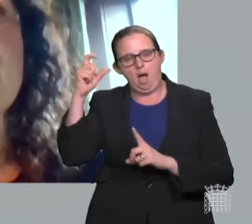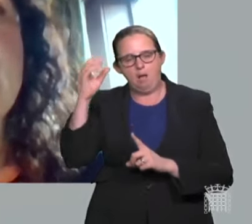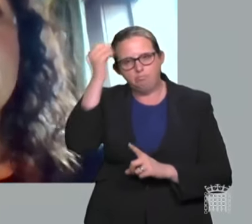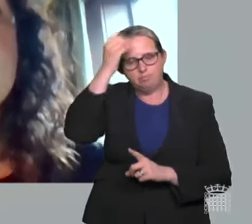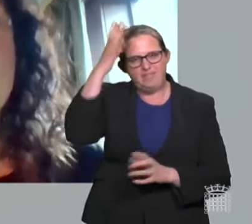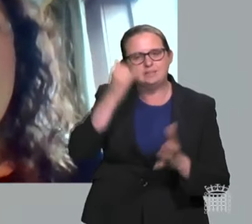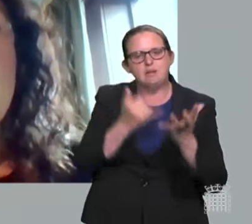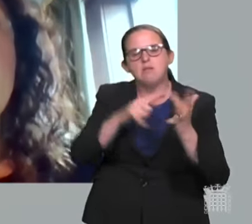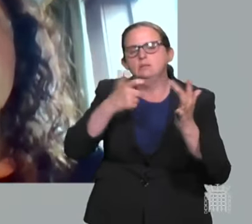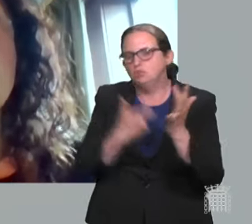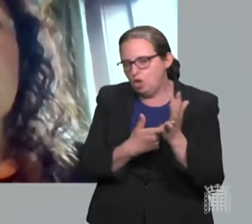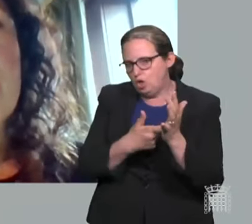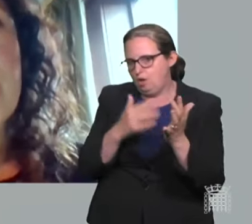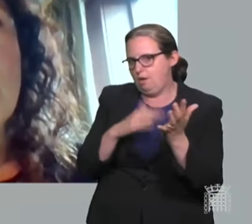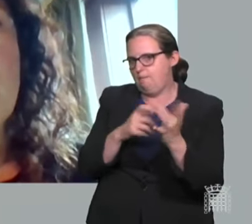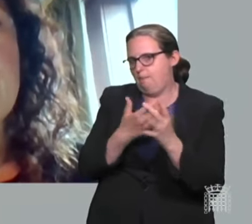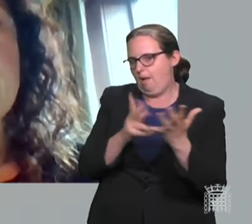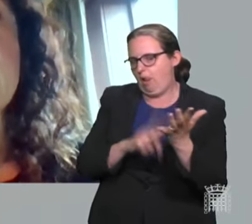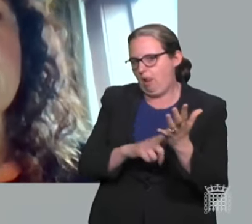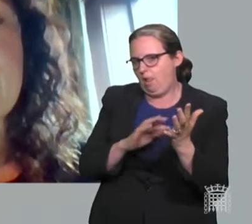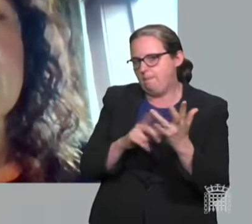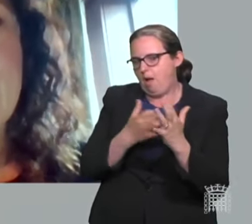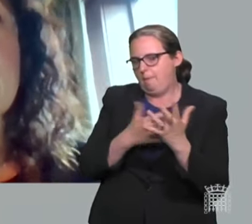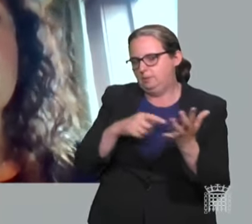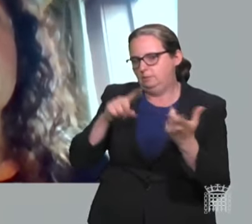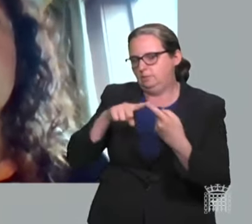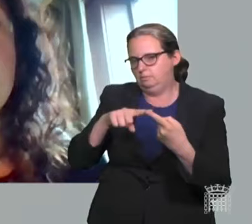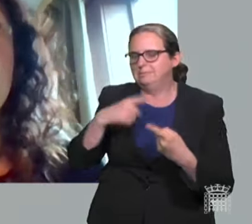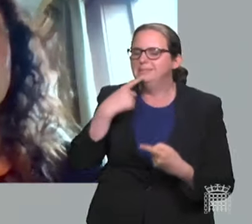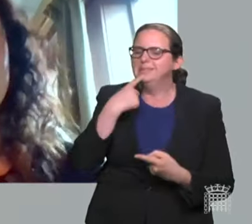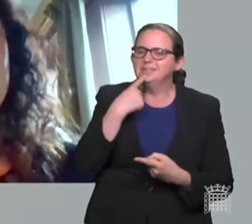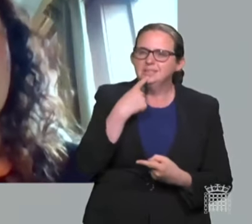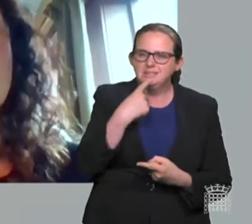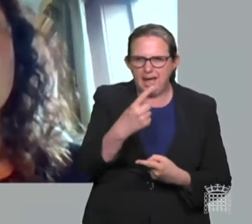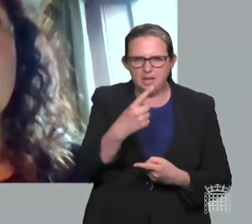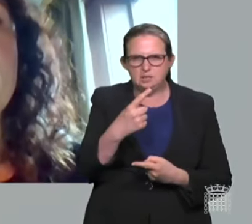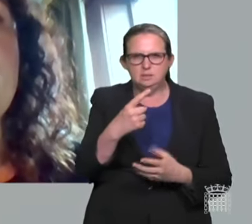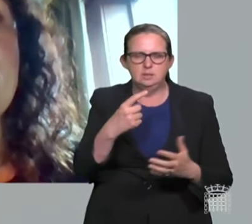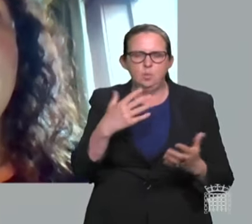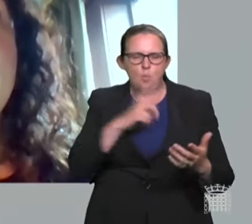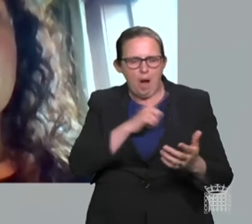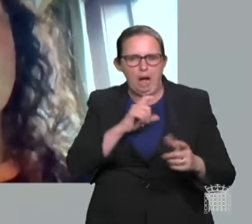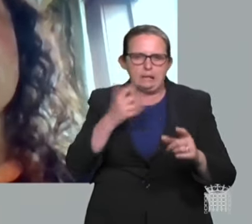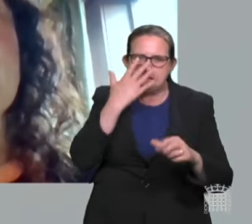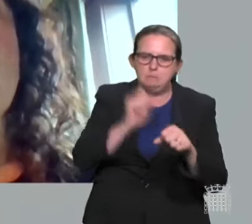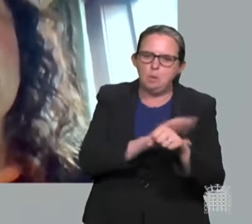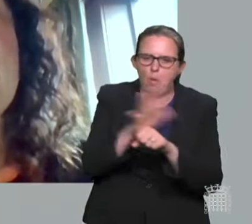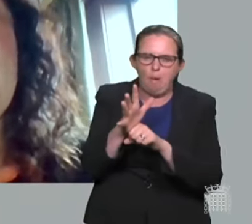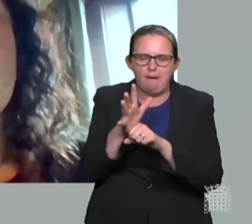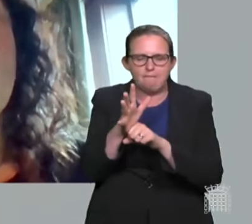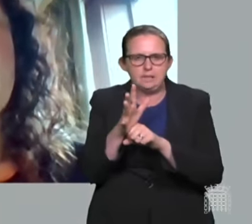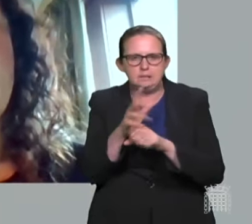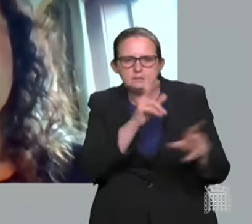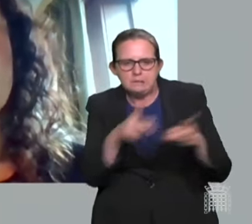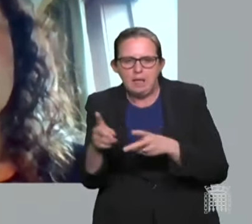down to historic structural inequalities that successive Conservative governments have allowed to go unchecked, and last week